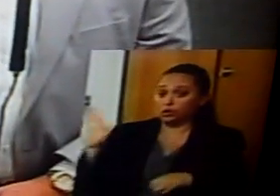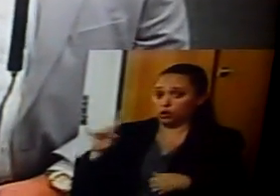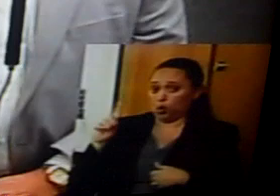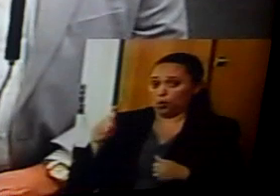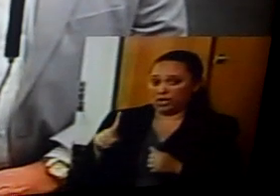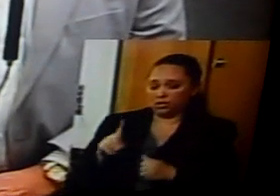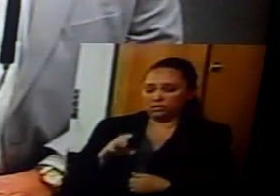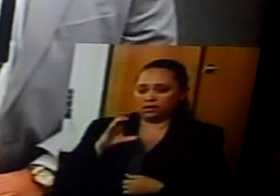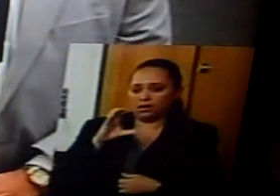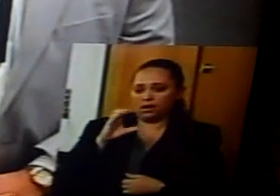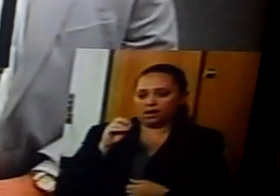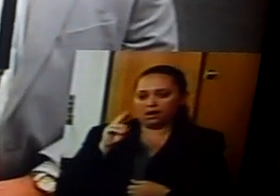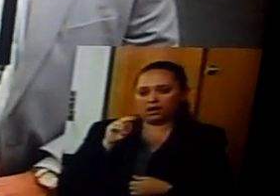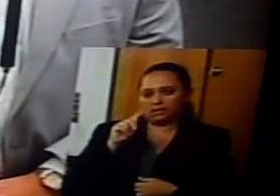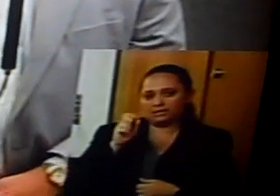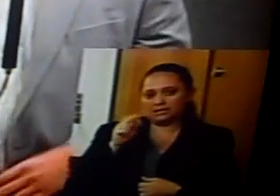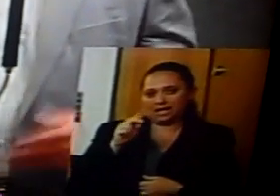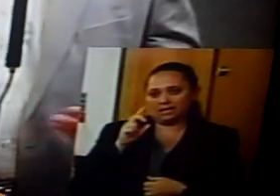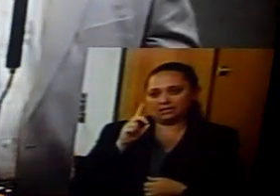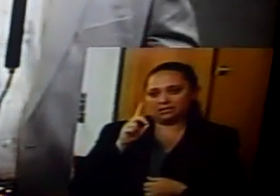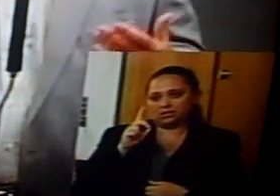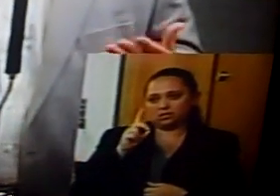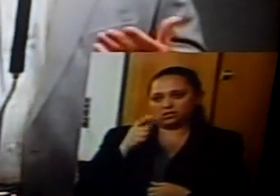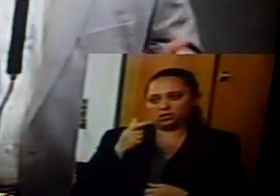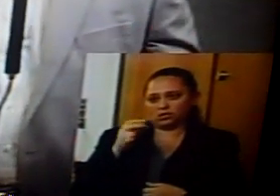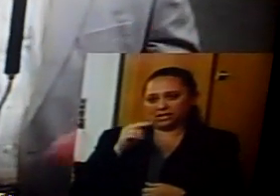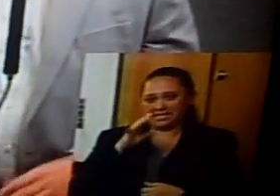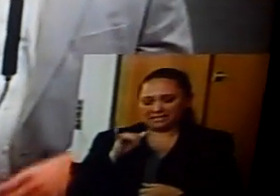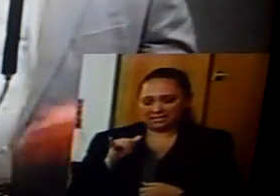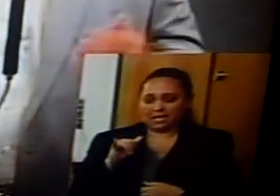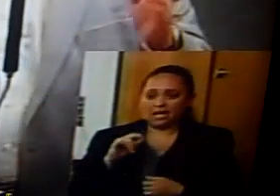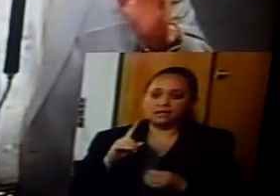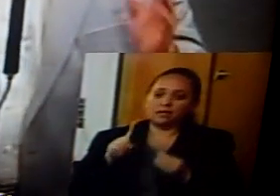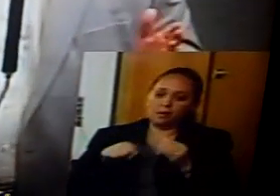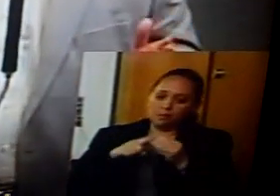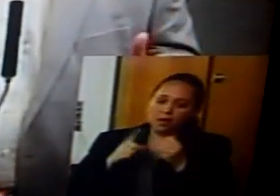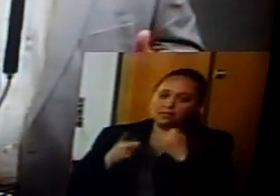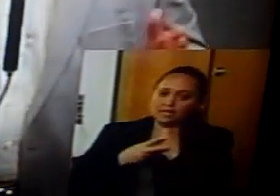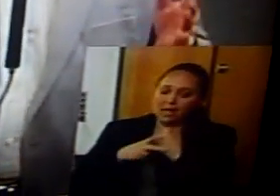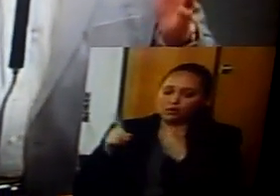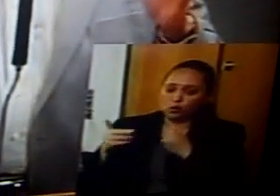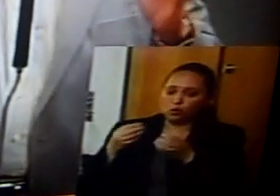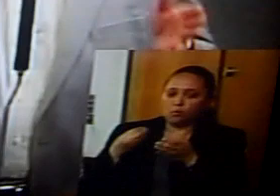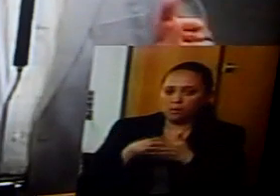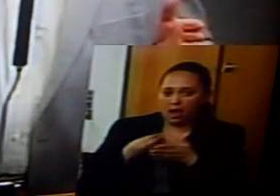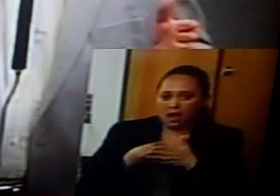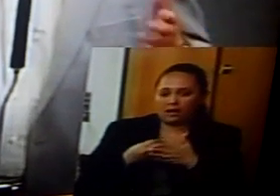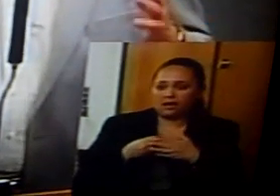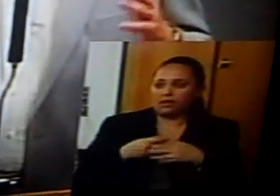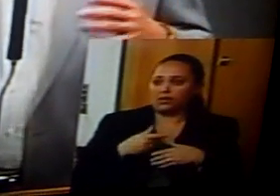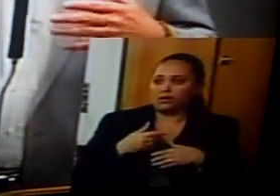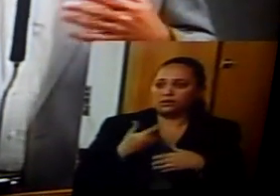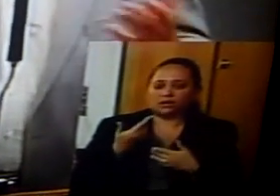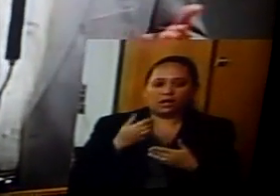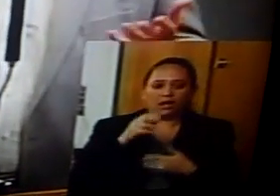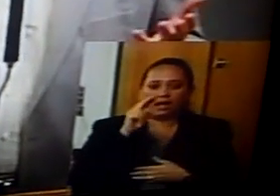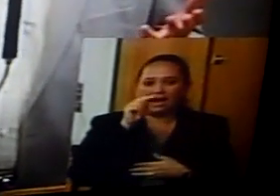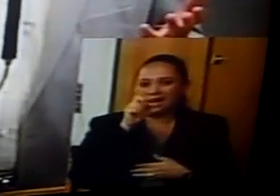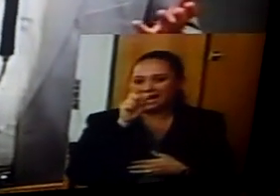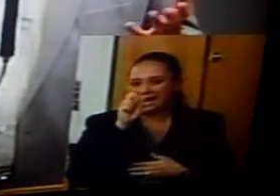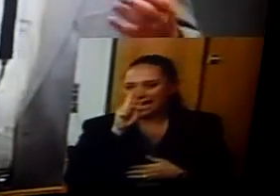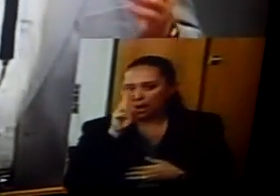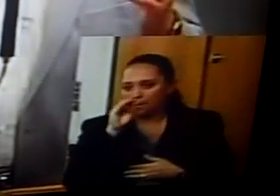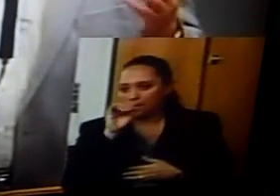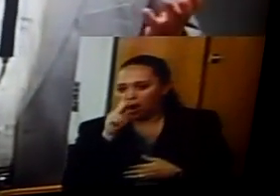the contingency is contingent upon saving you money. There's an earmark, there's a benchmark, there is no